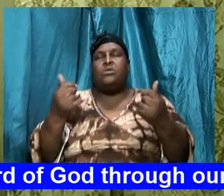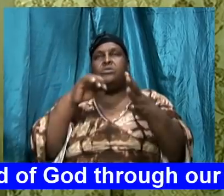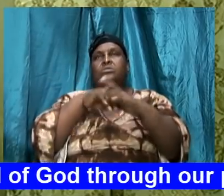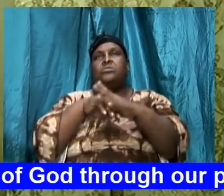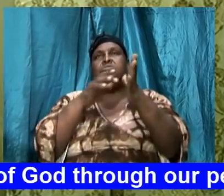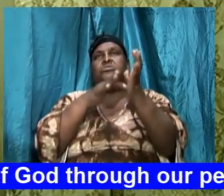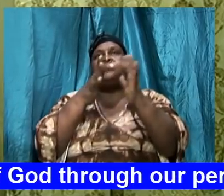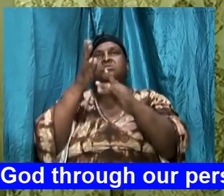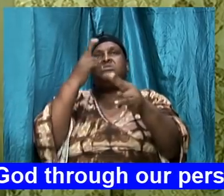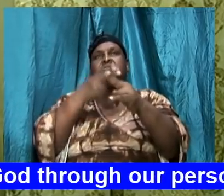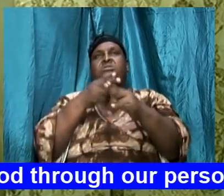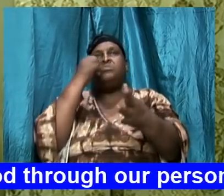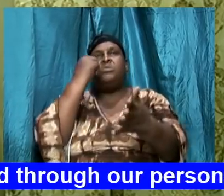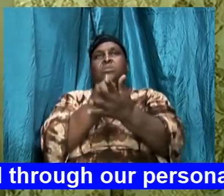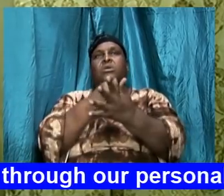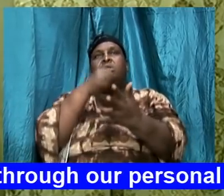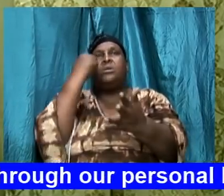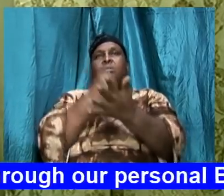and amen